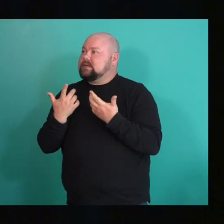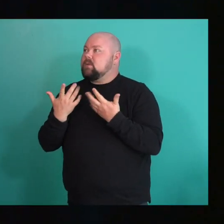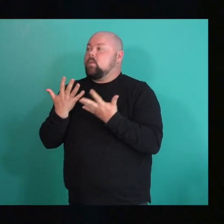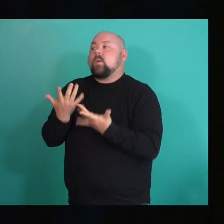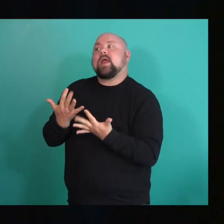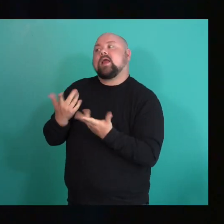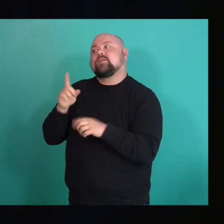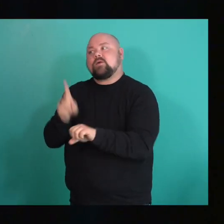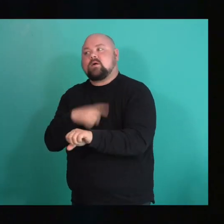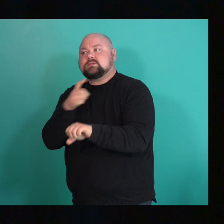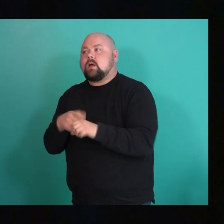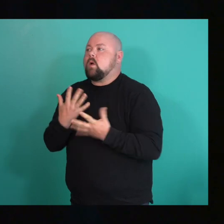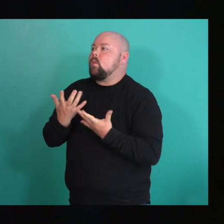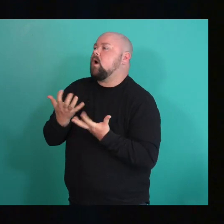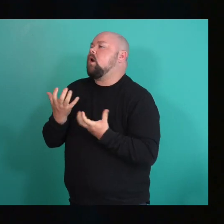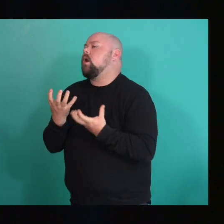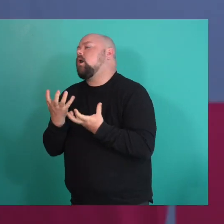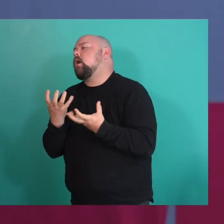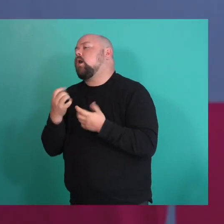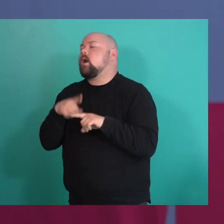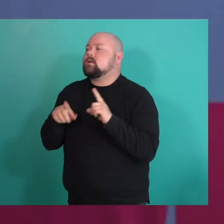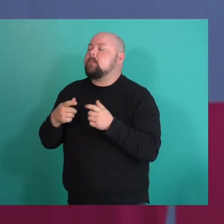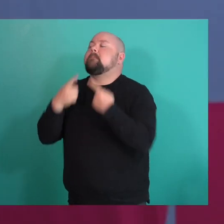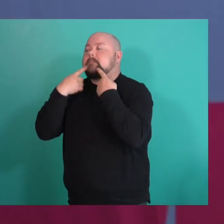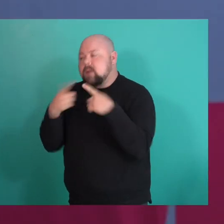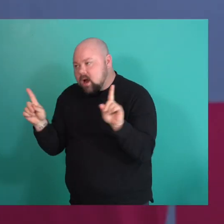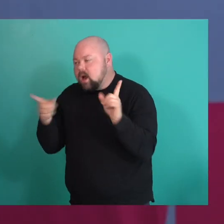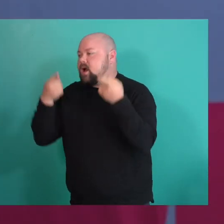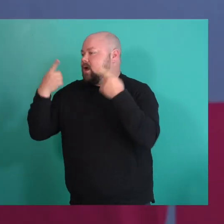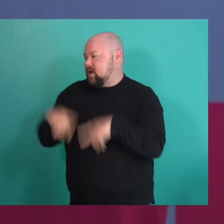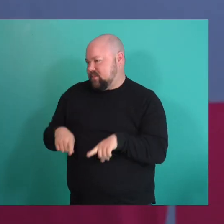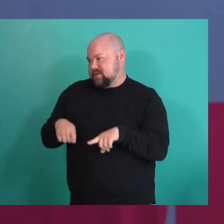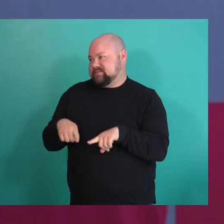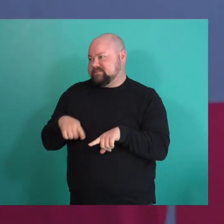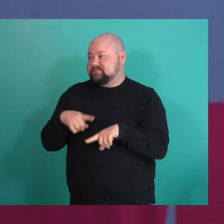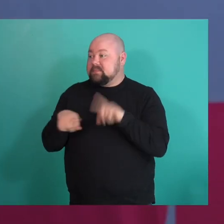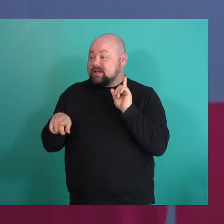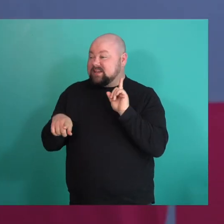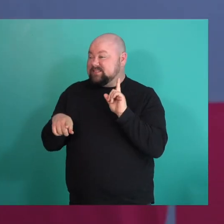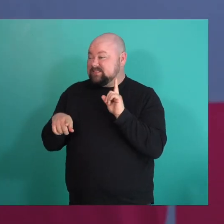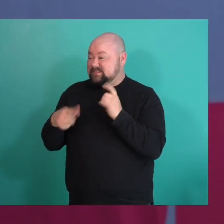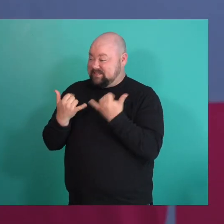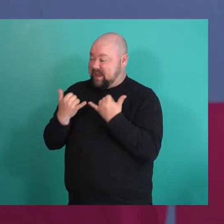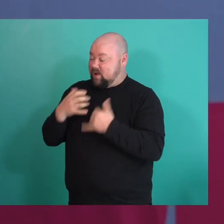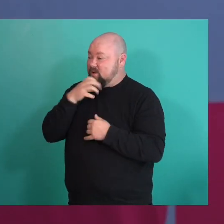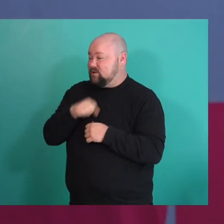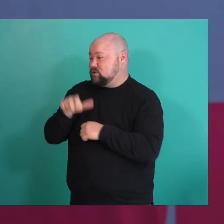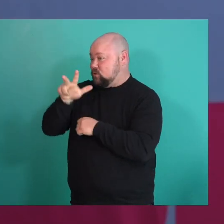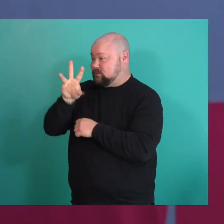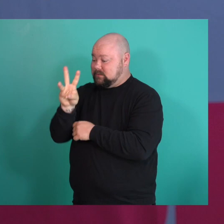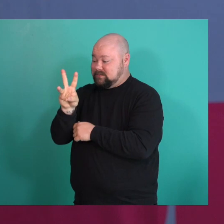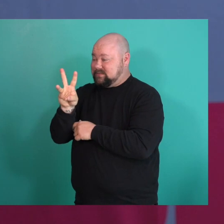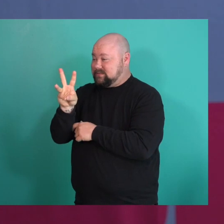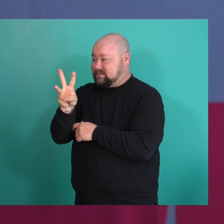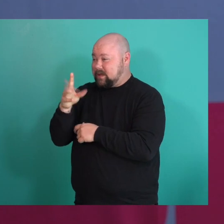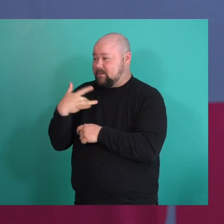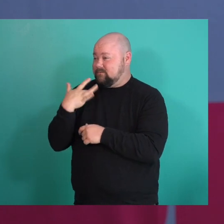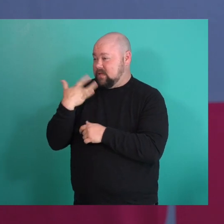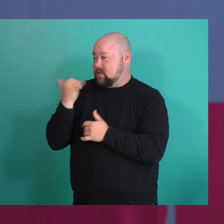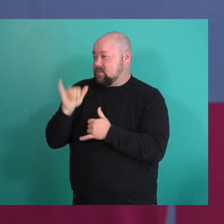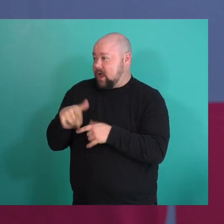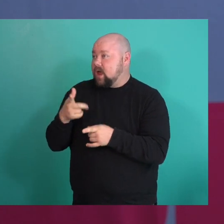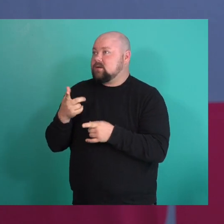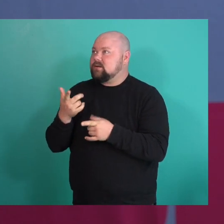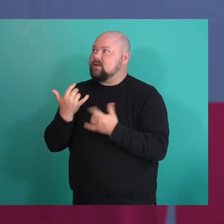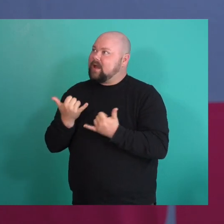waiting for and wanting for a very long time. And, um, you know, um, know, at, at 36, you know, I feel like that opened up a,